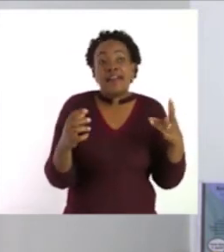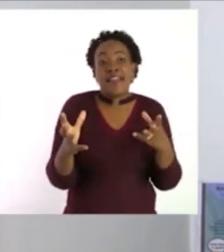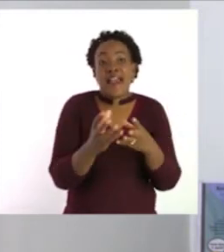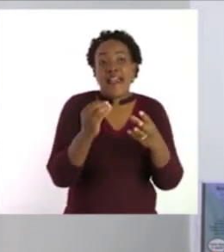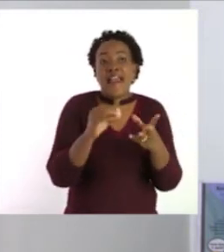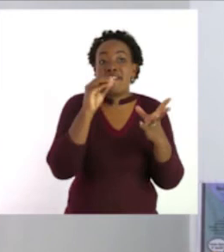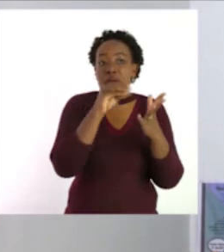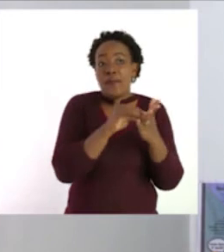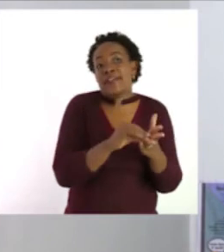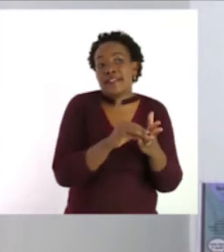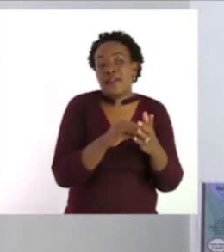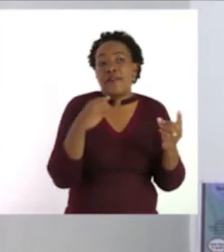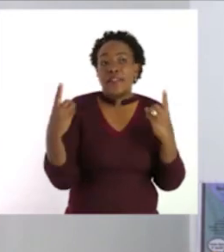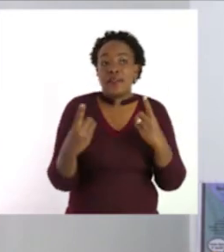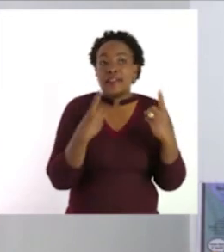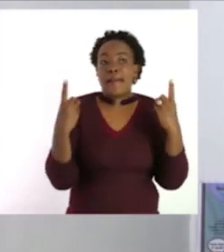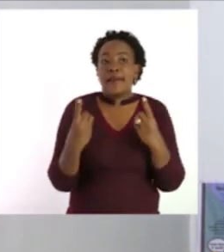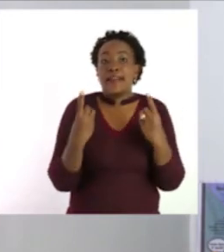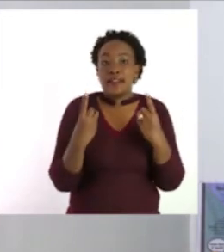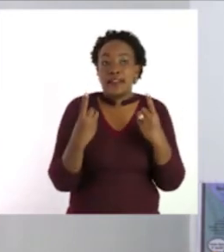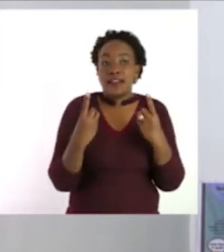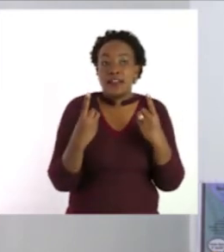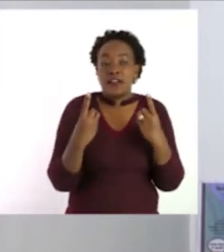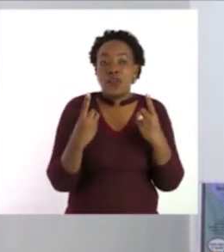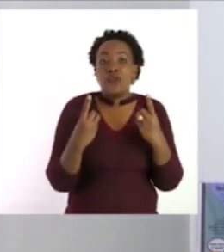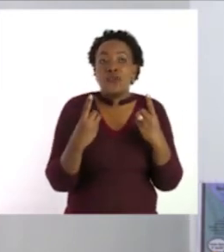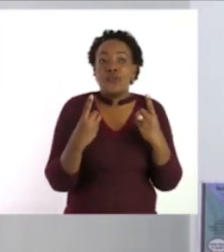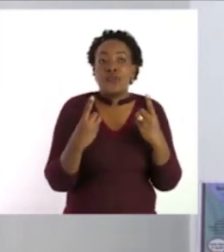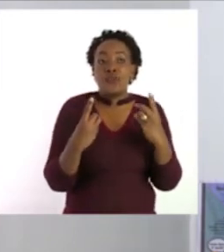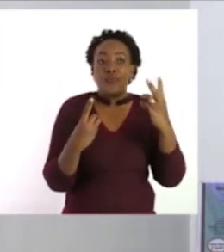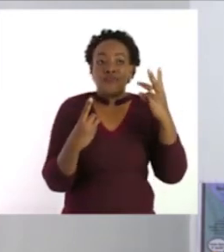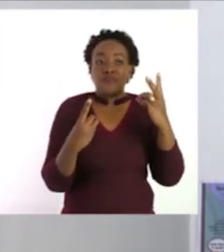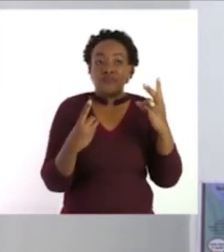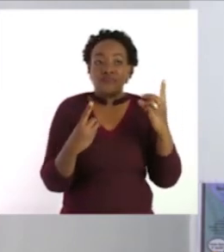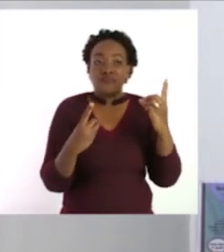game they are playing. When a player wins